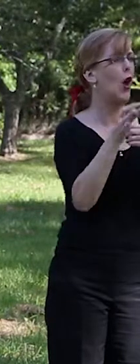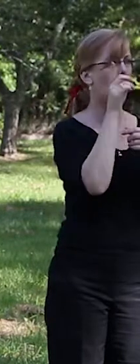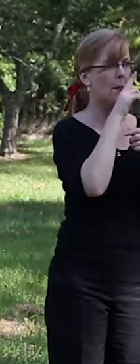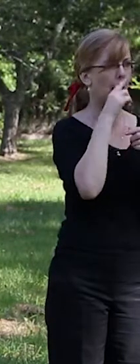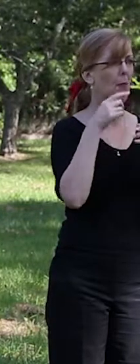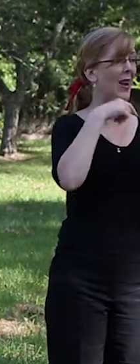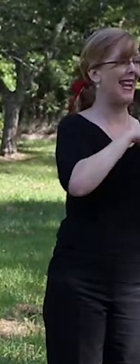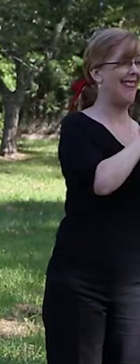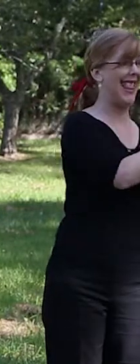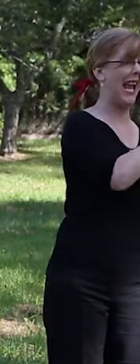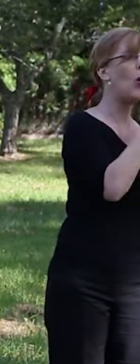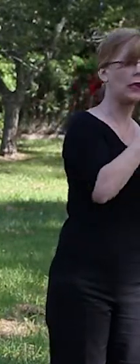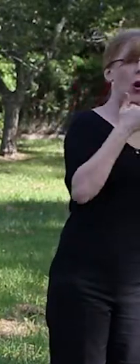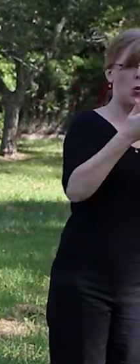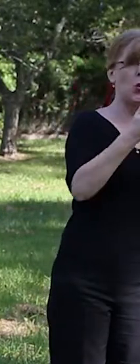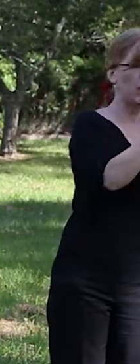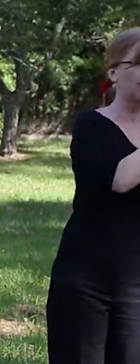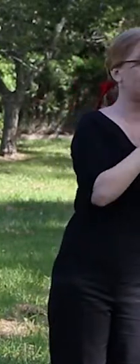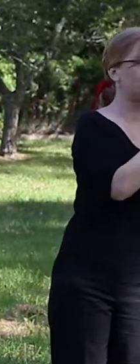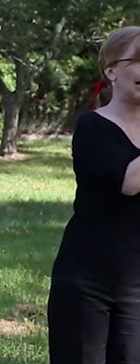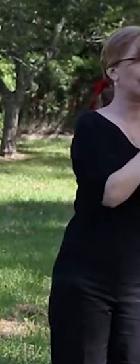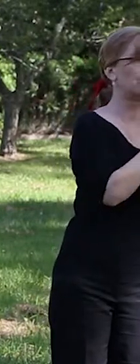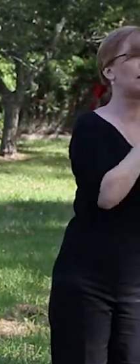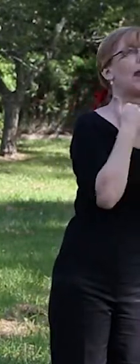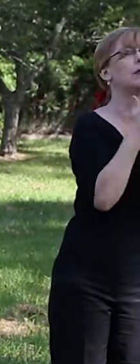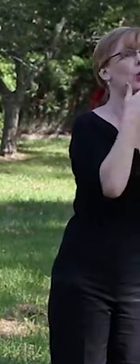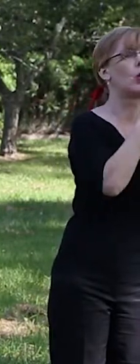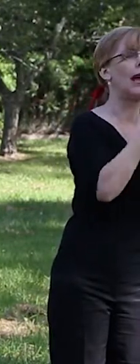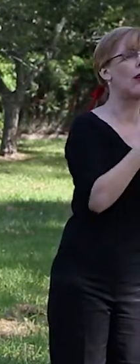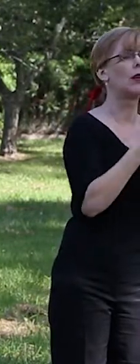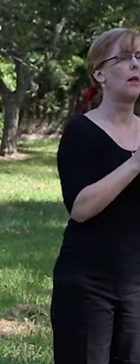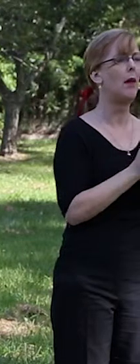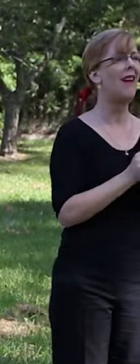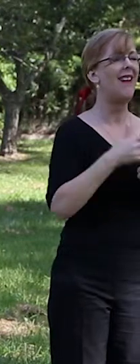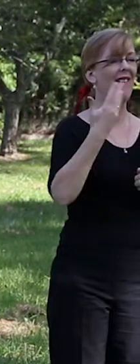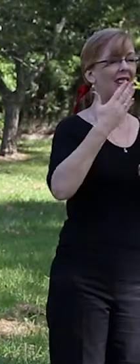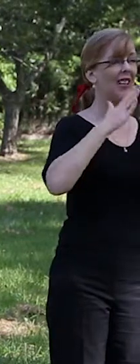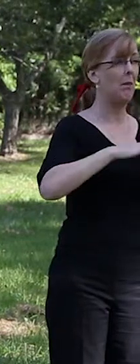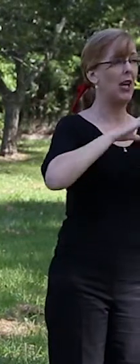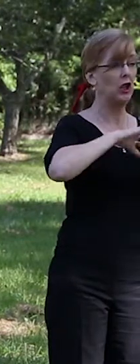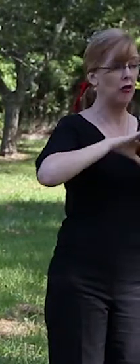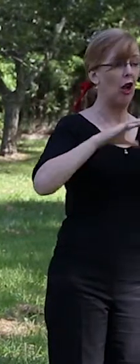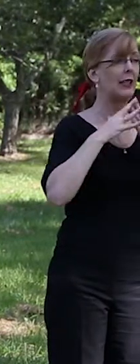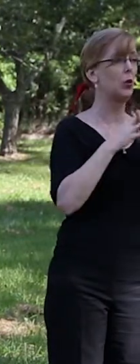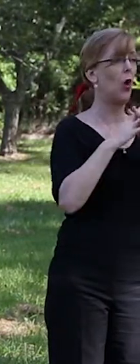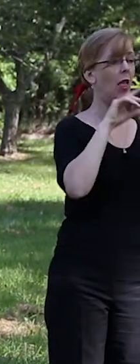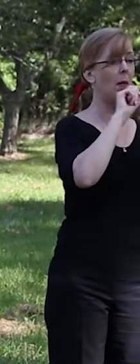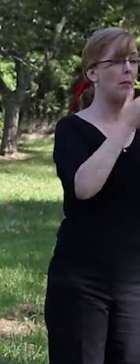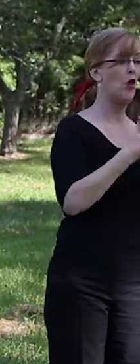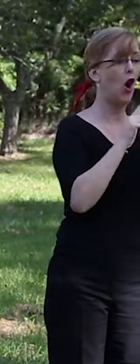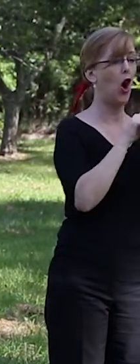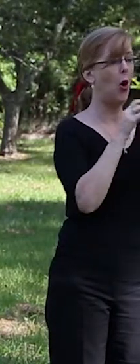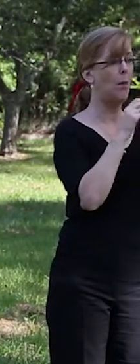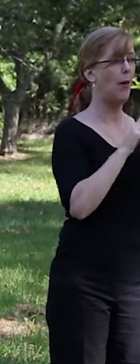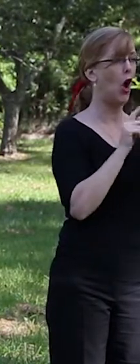their organisation is good, which is a great outcome. $15 million worth of pro bono services have been provided